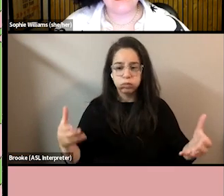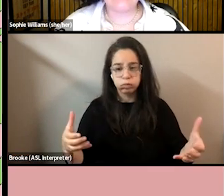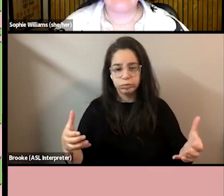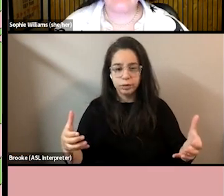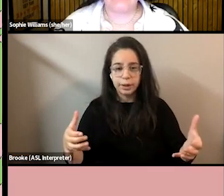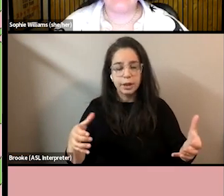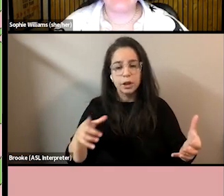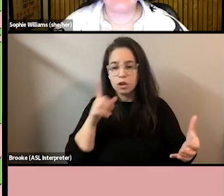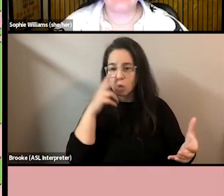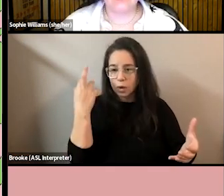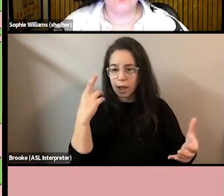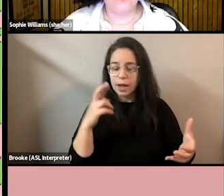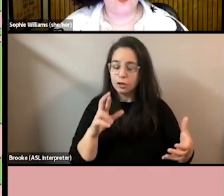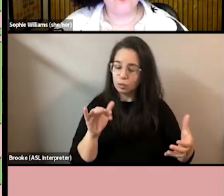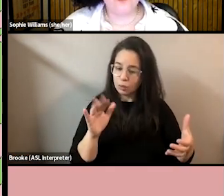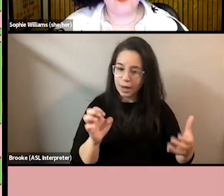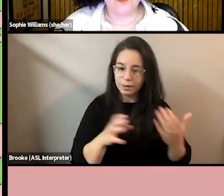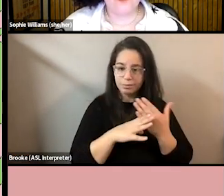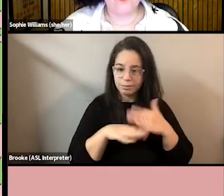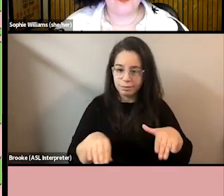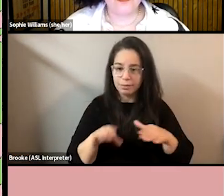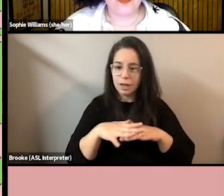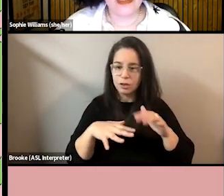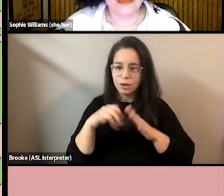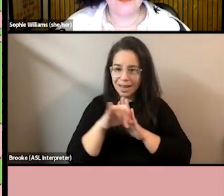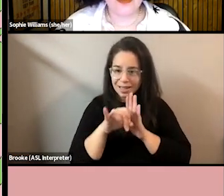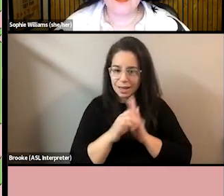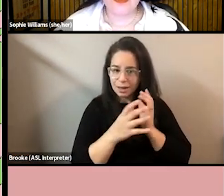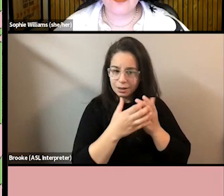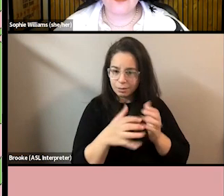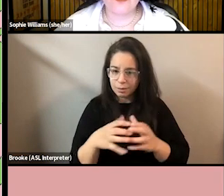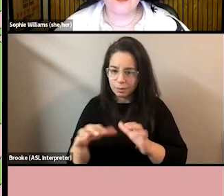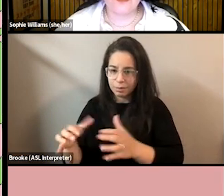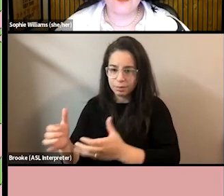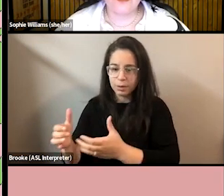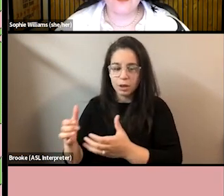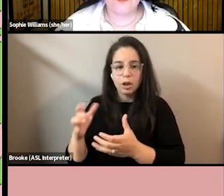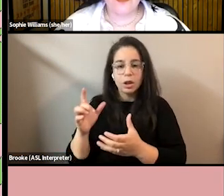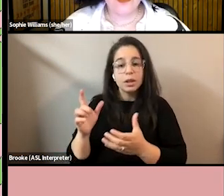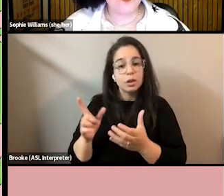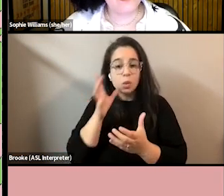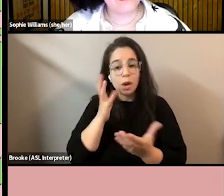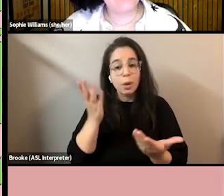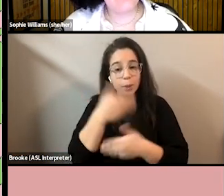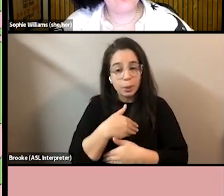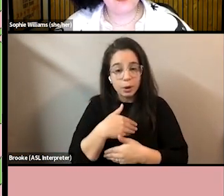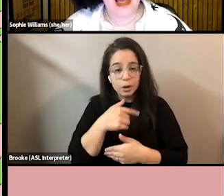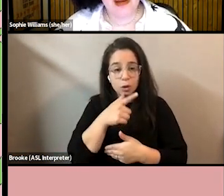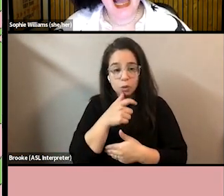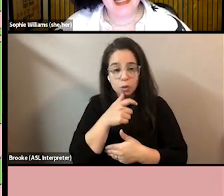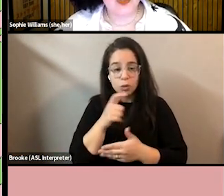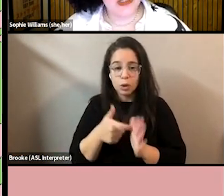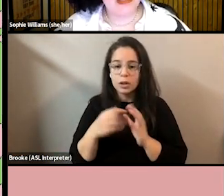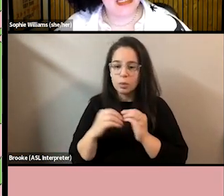consider intersectional identities, we overlook the groups who need the most support. So what does this additional